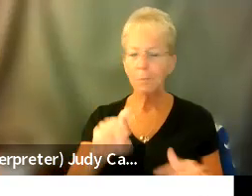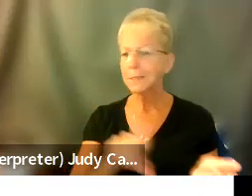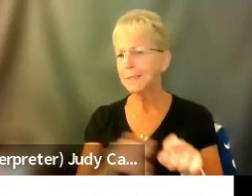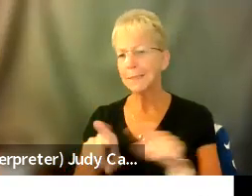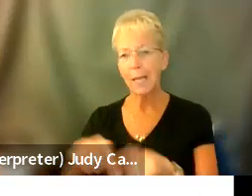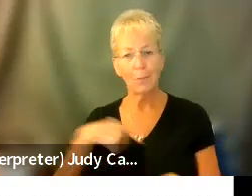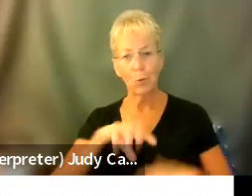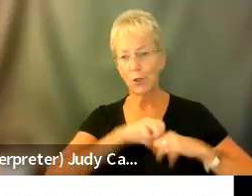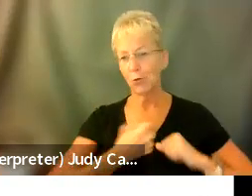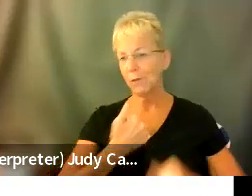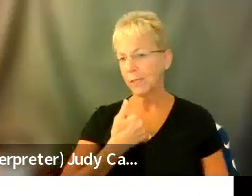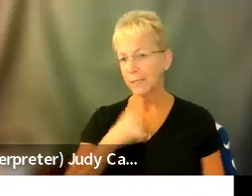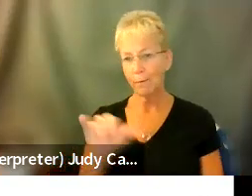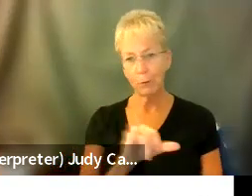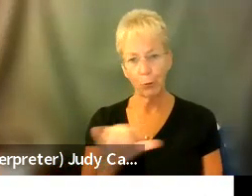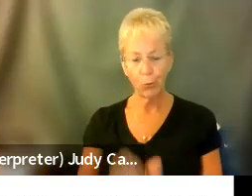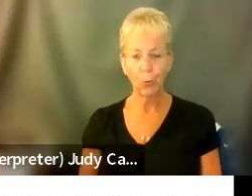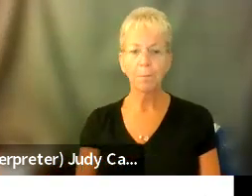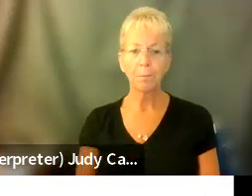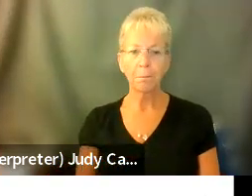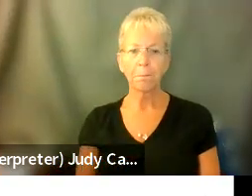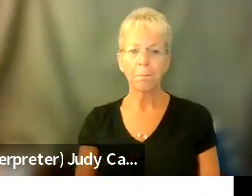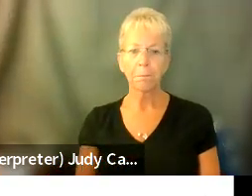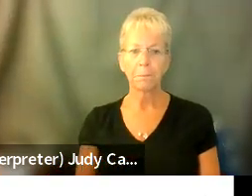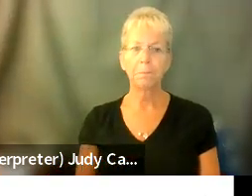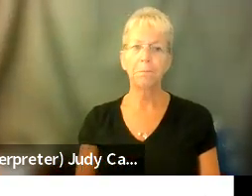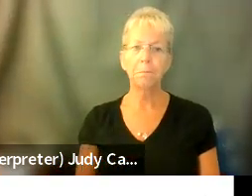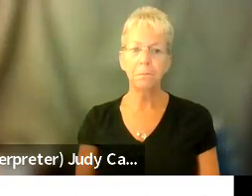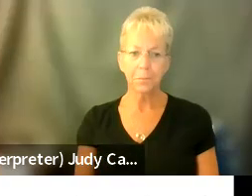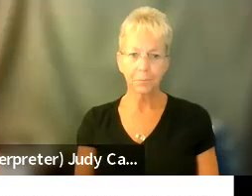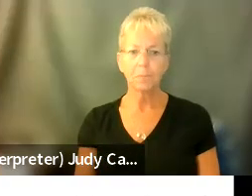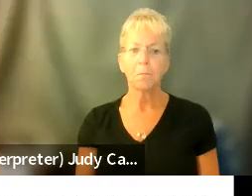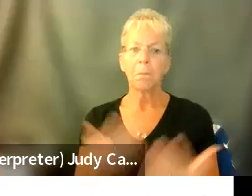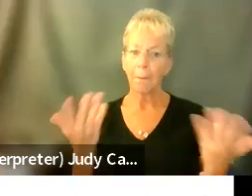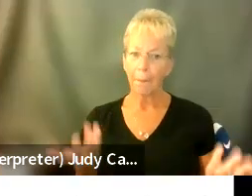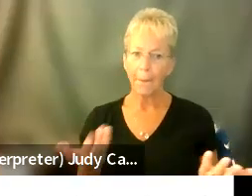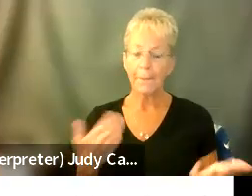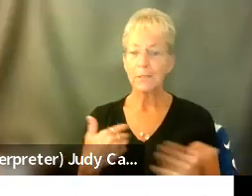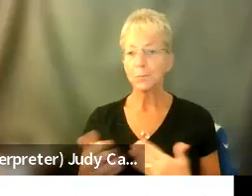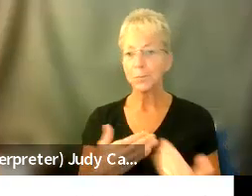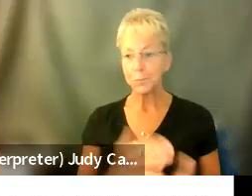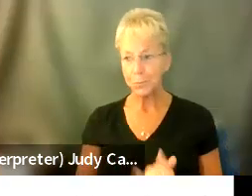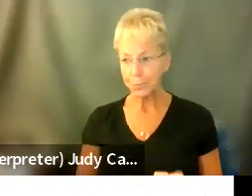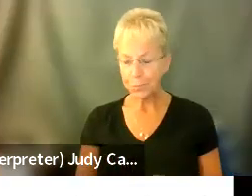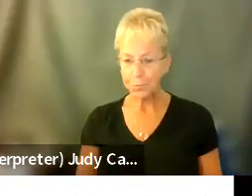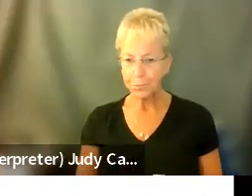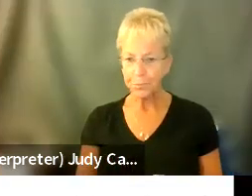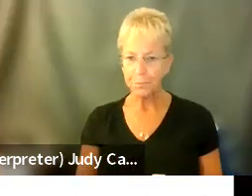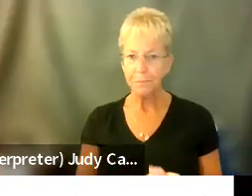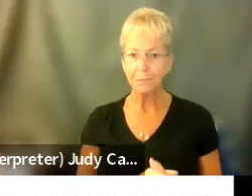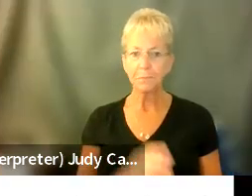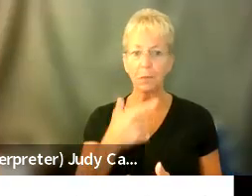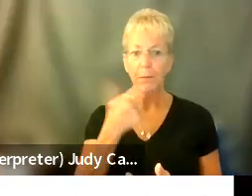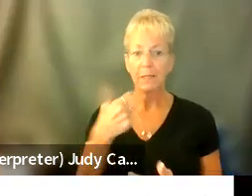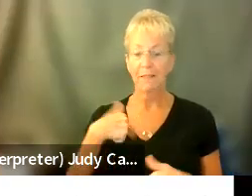for ourselves. Um, so, um, and it's, um, and it's because this